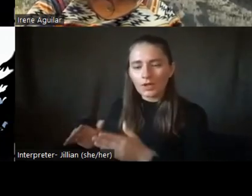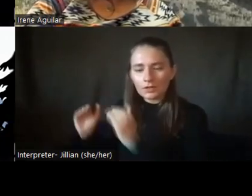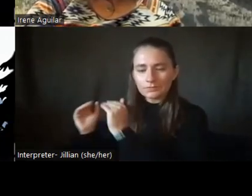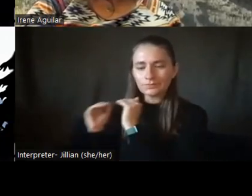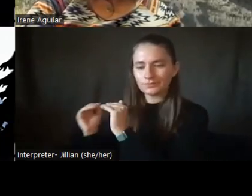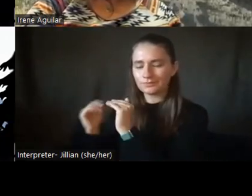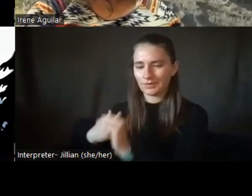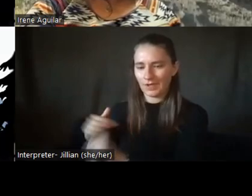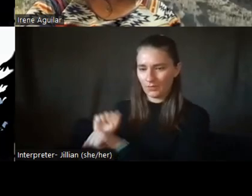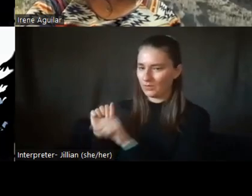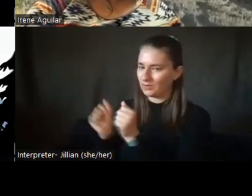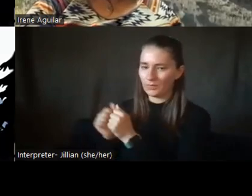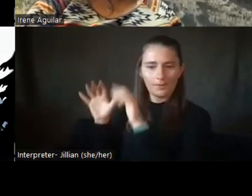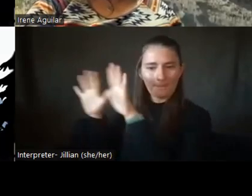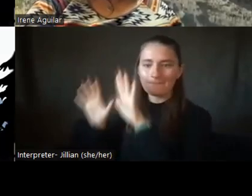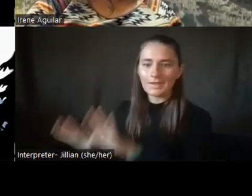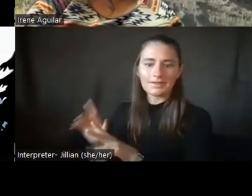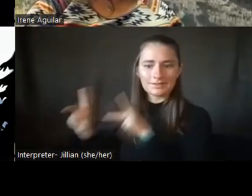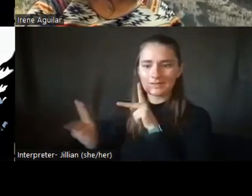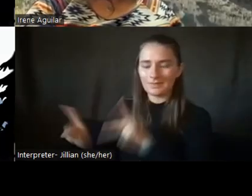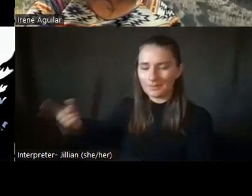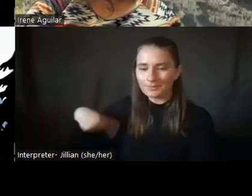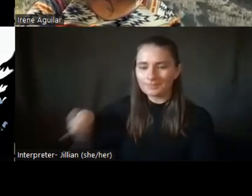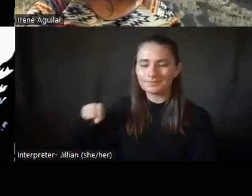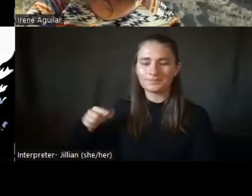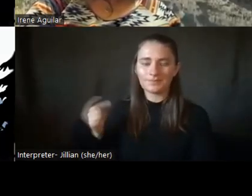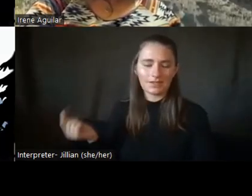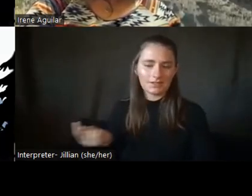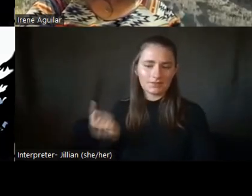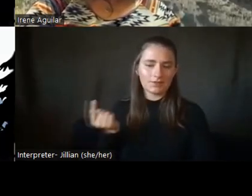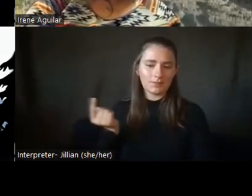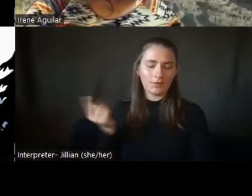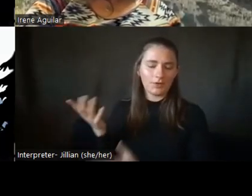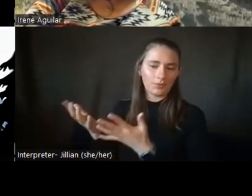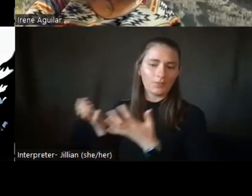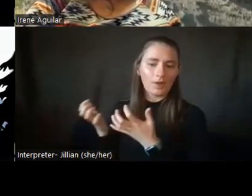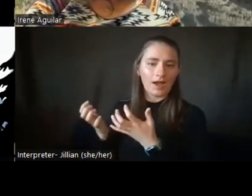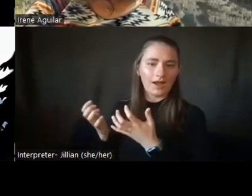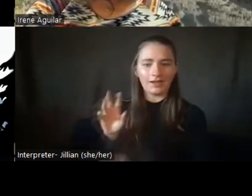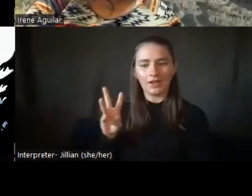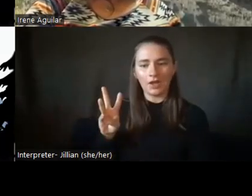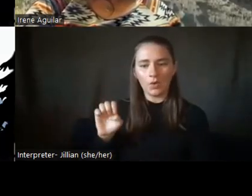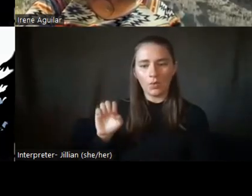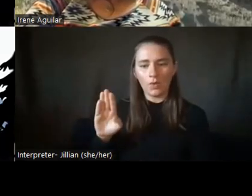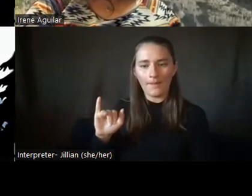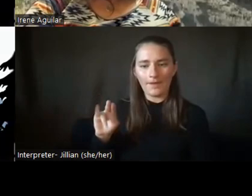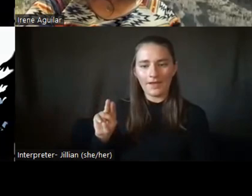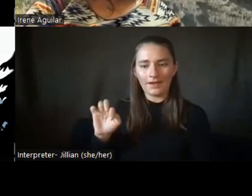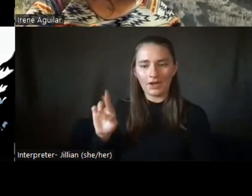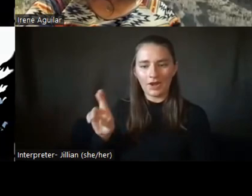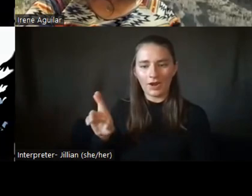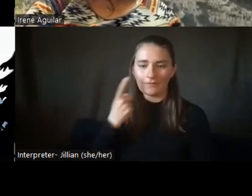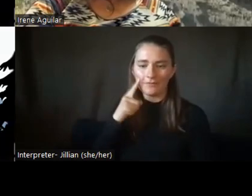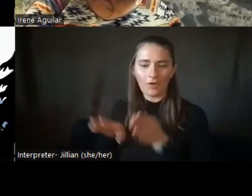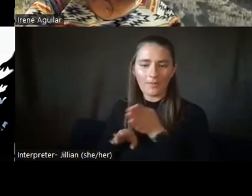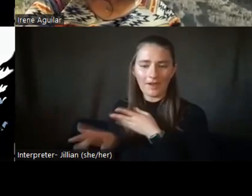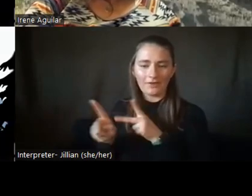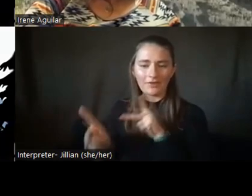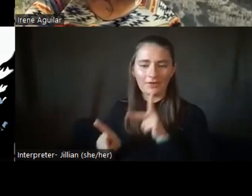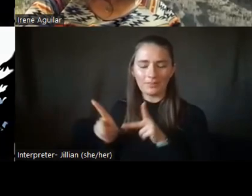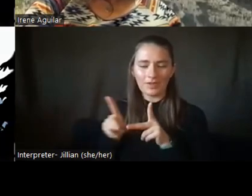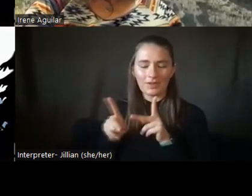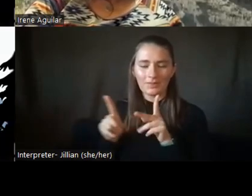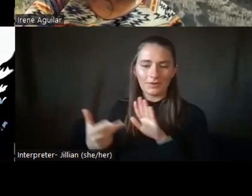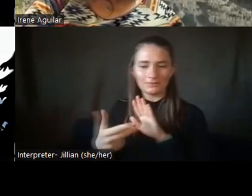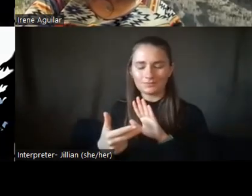You know, there was somebody who wanted, um, to put on a, uh, webinar for minorities highlighting voices of